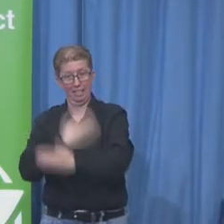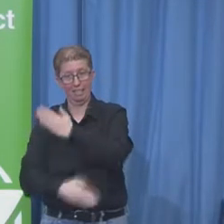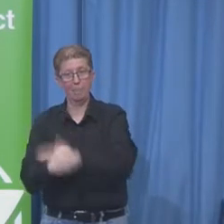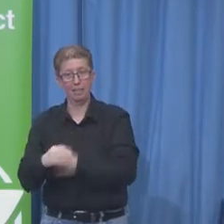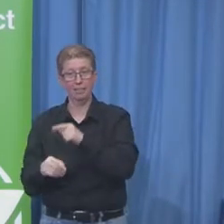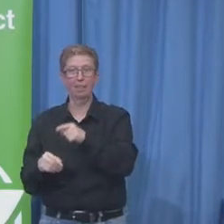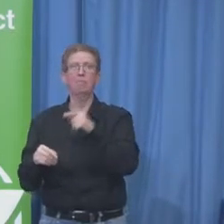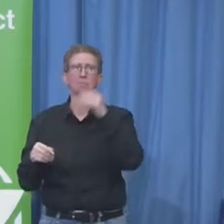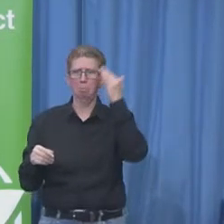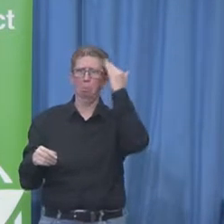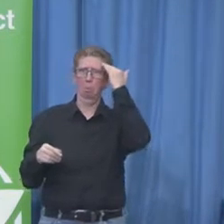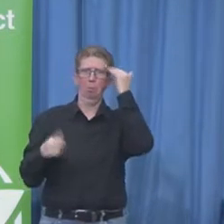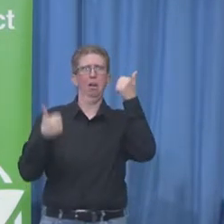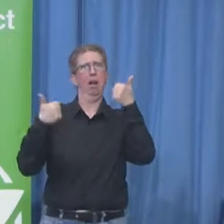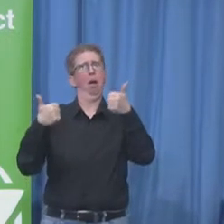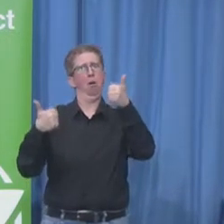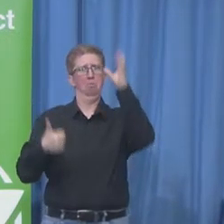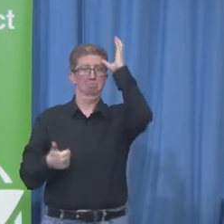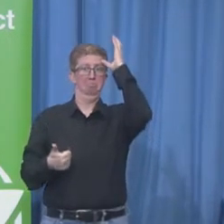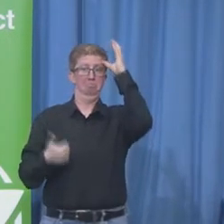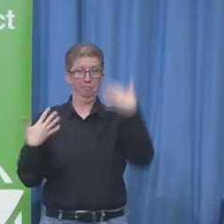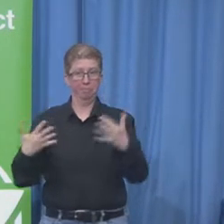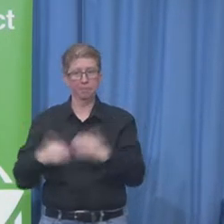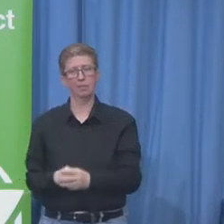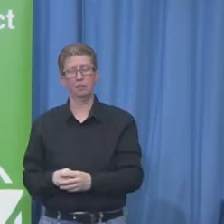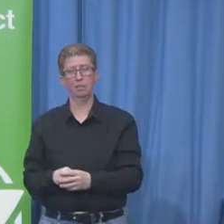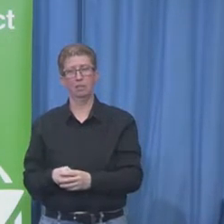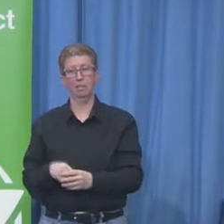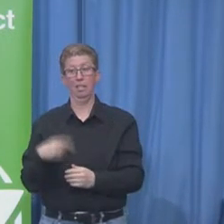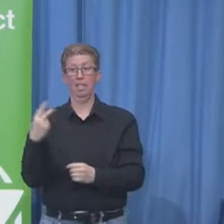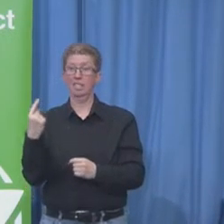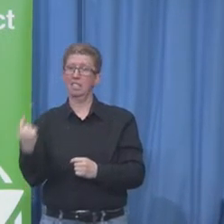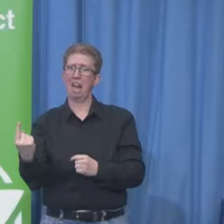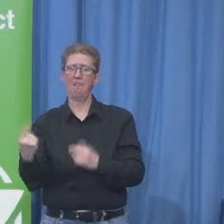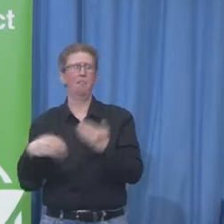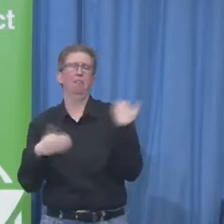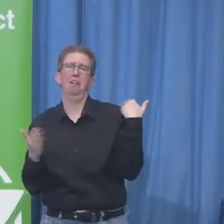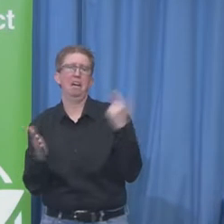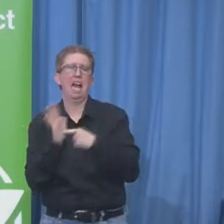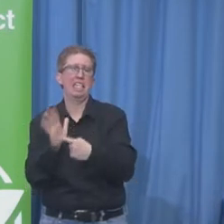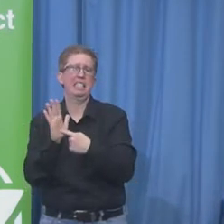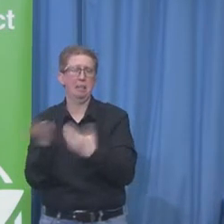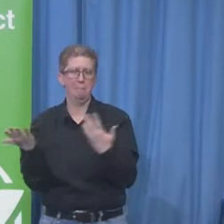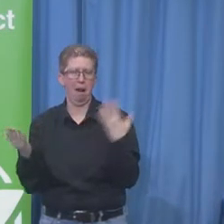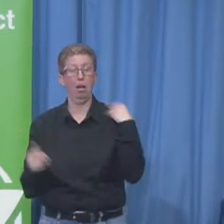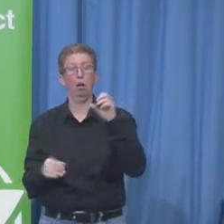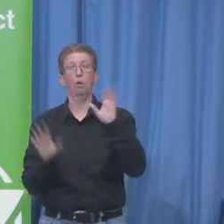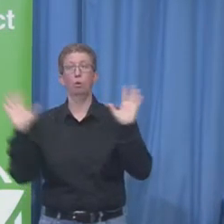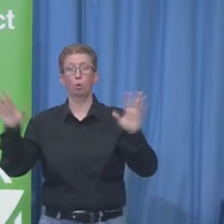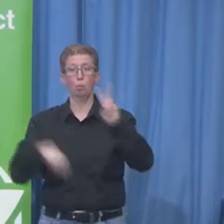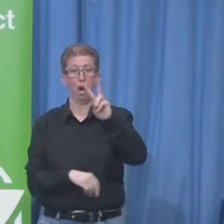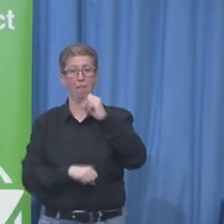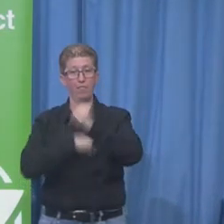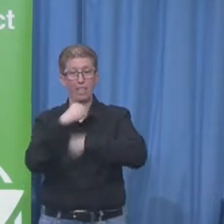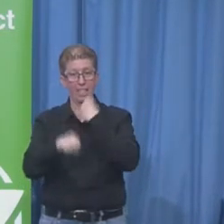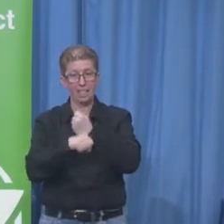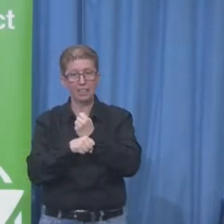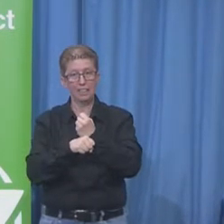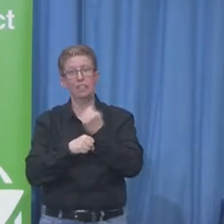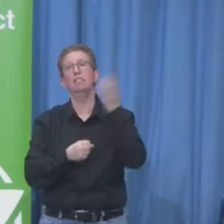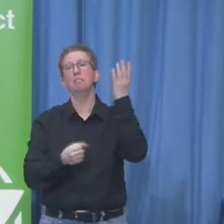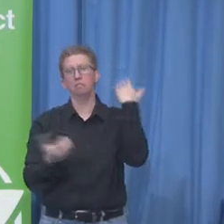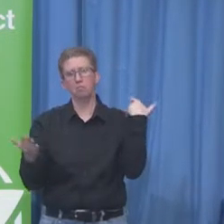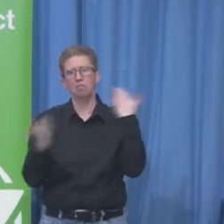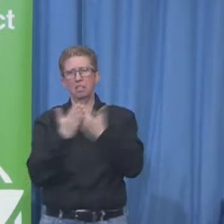of experience living in San Jose. Those are not going to necessarily be people with disabilities, because they probably haven't worked. So you have to match